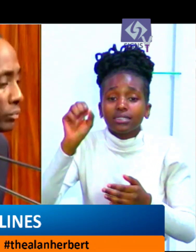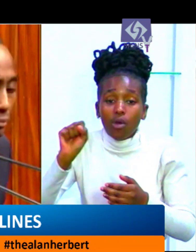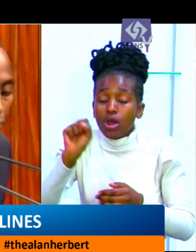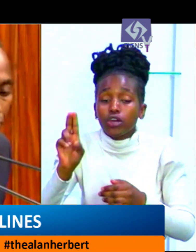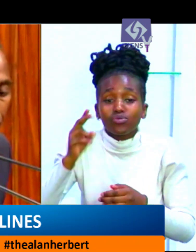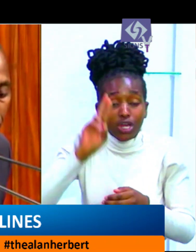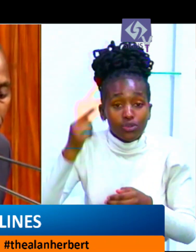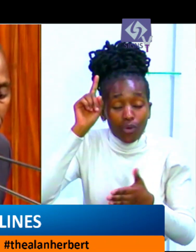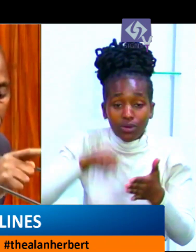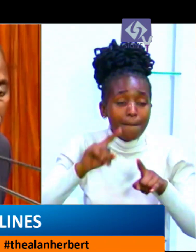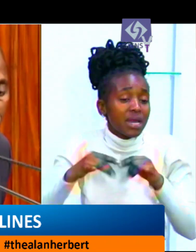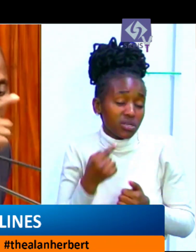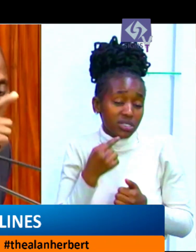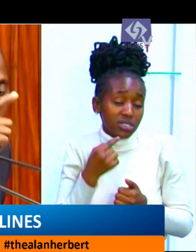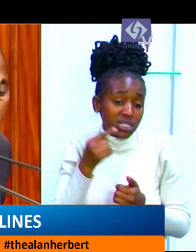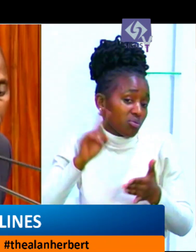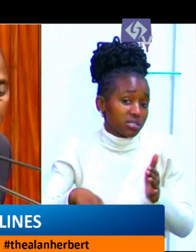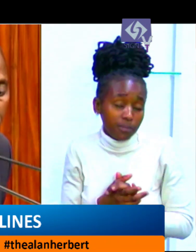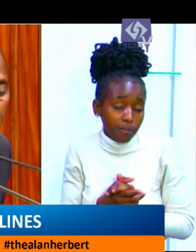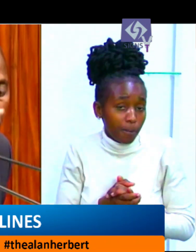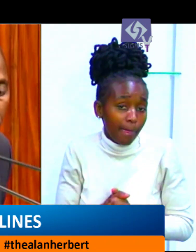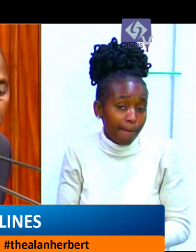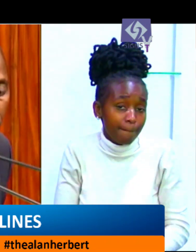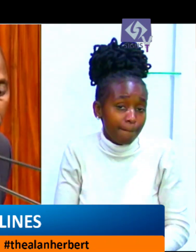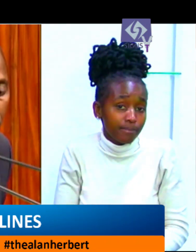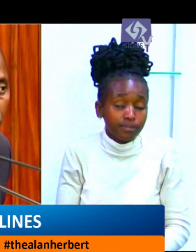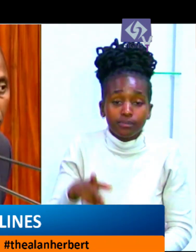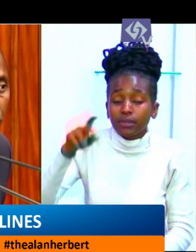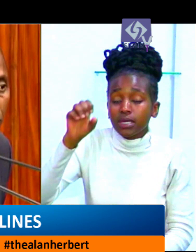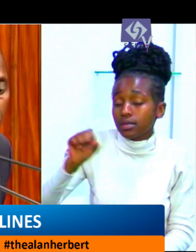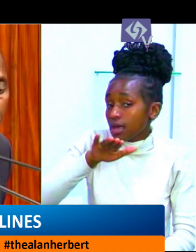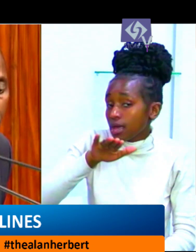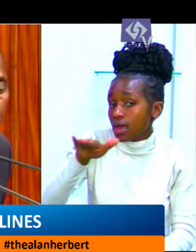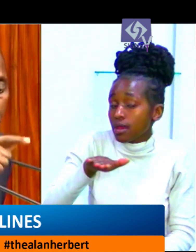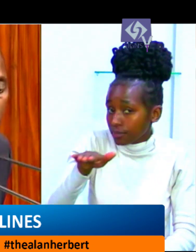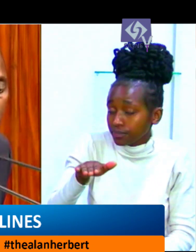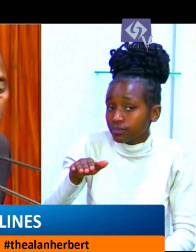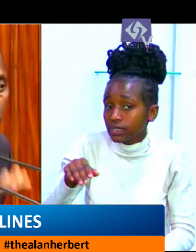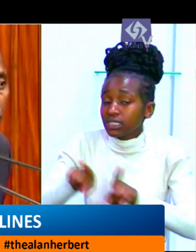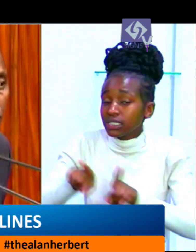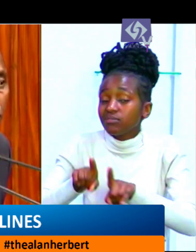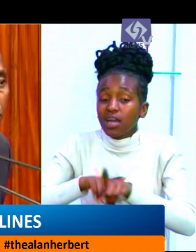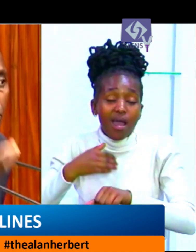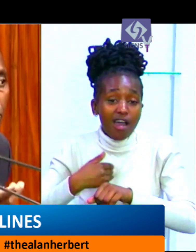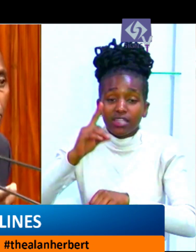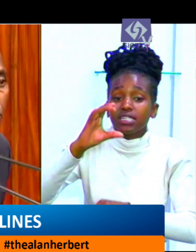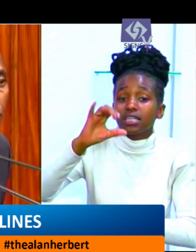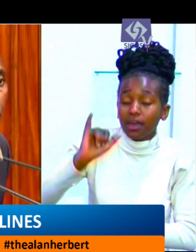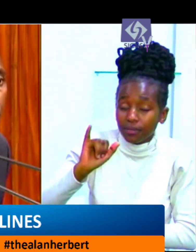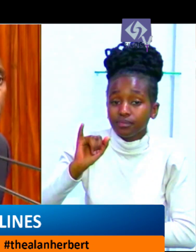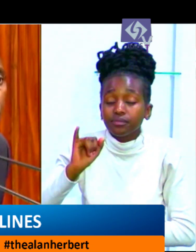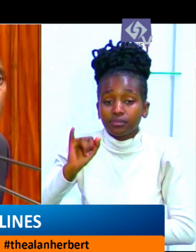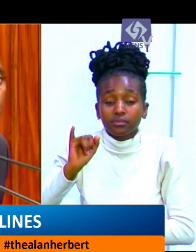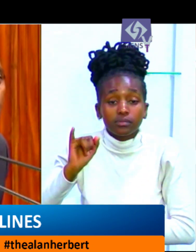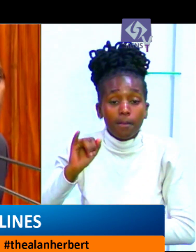the consolidated issues as proposed by the technical teams they have clustered them